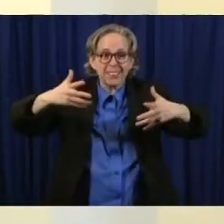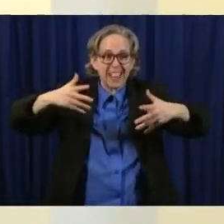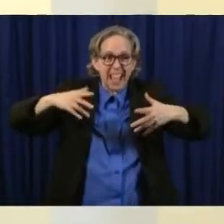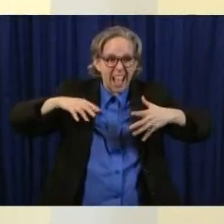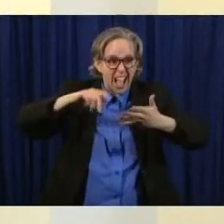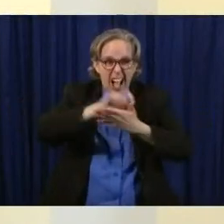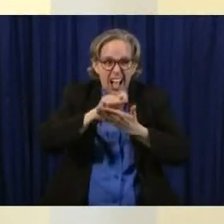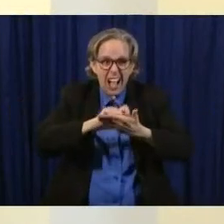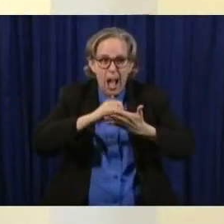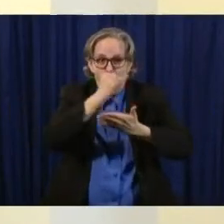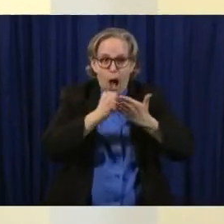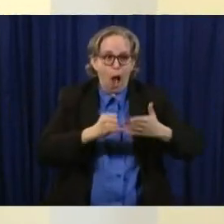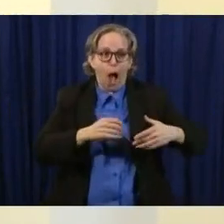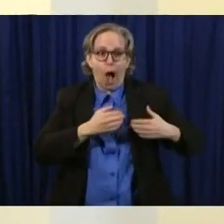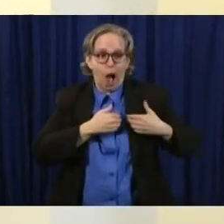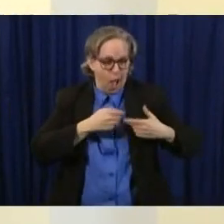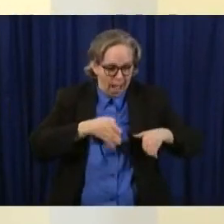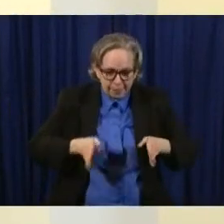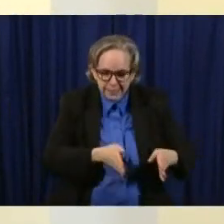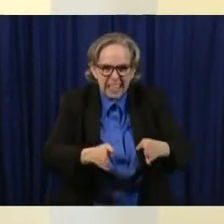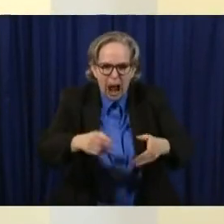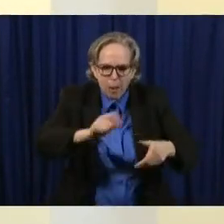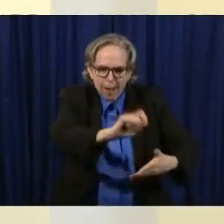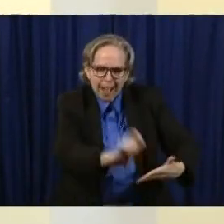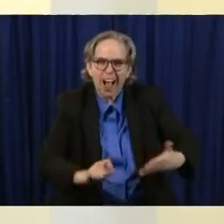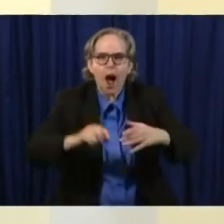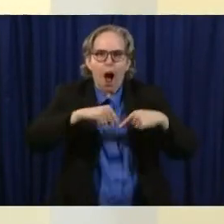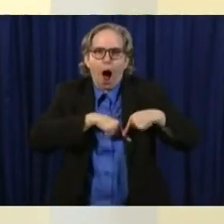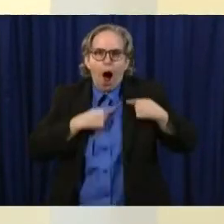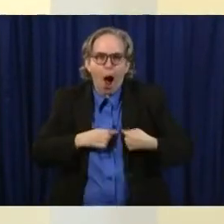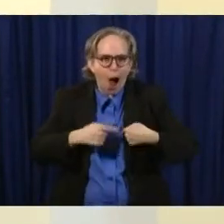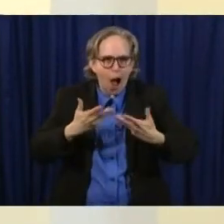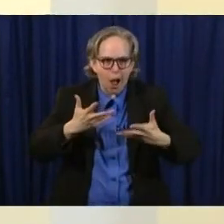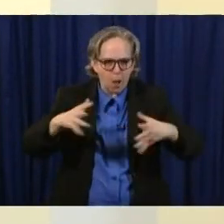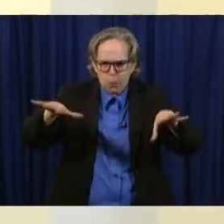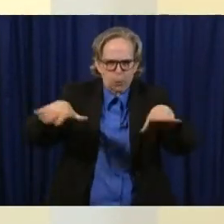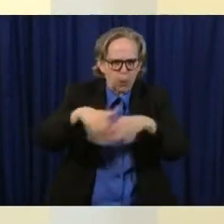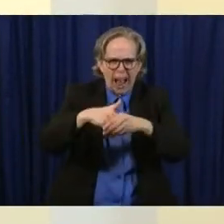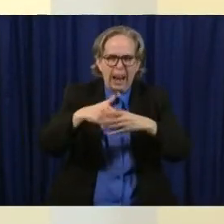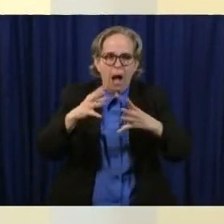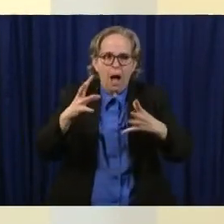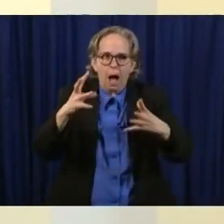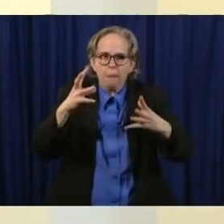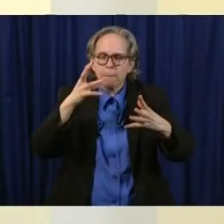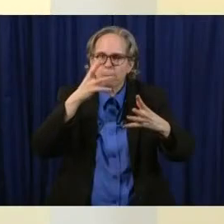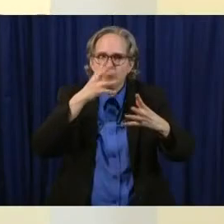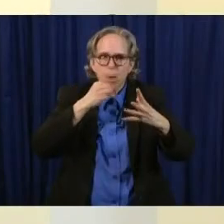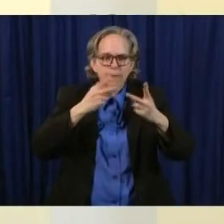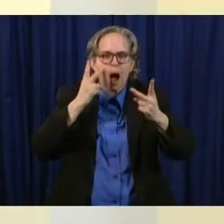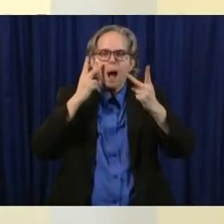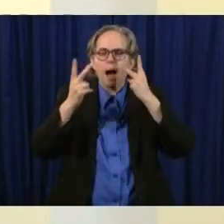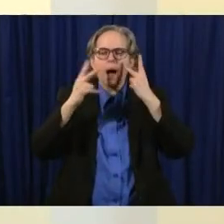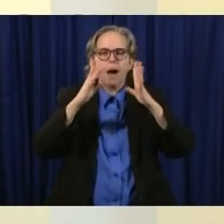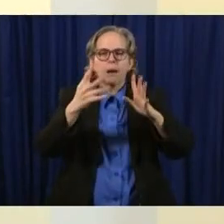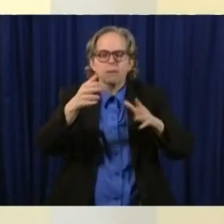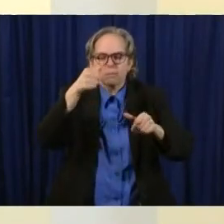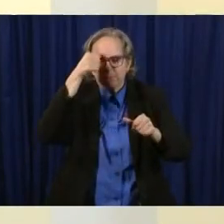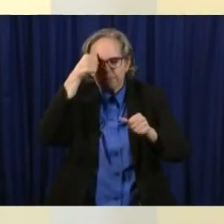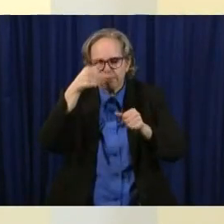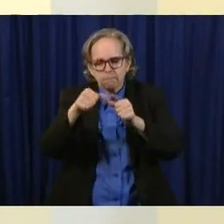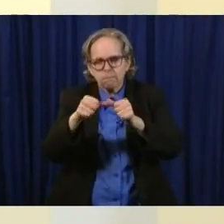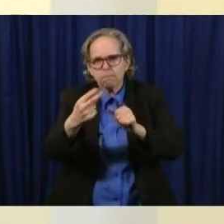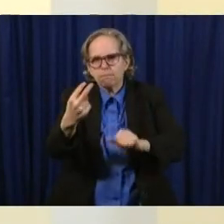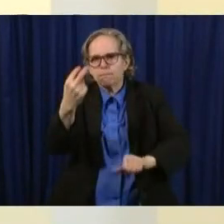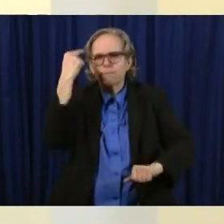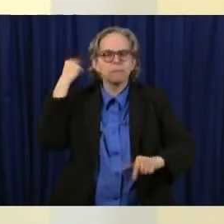sidewalks joining in together is a wedding that will be a forever memory for that couple and it is not like any wedding it's not the one they